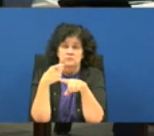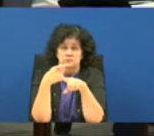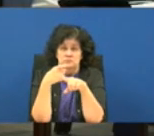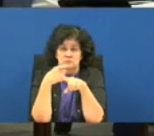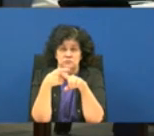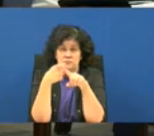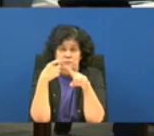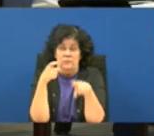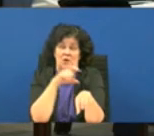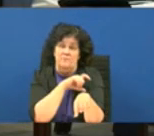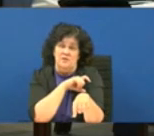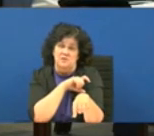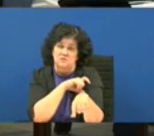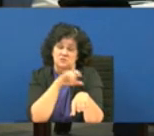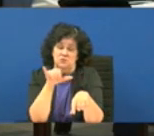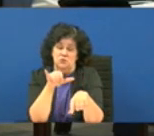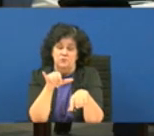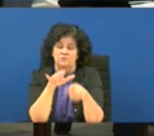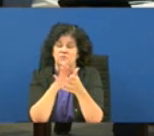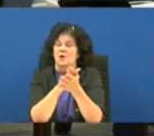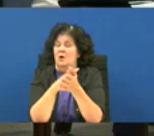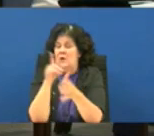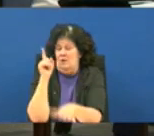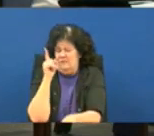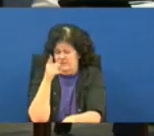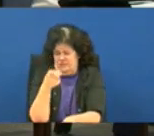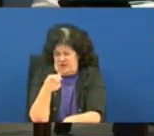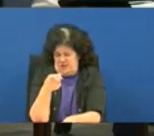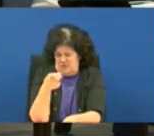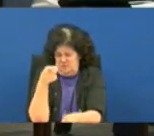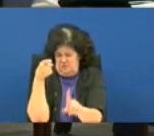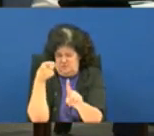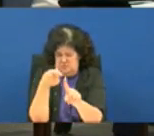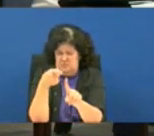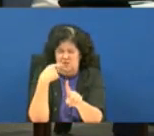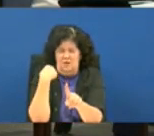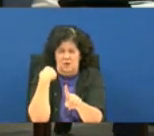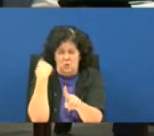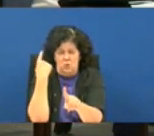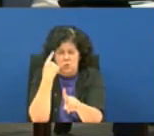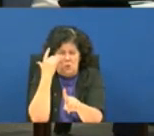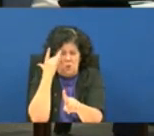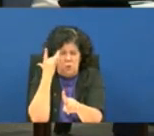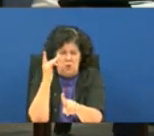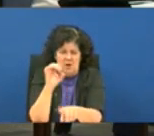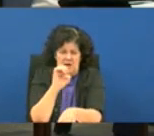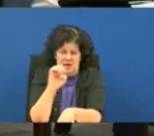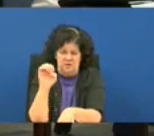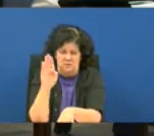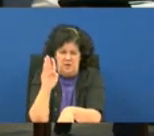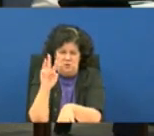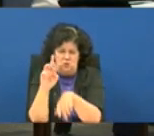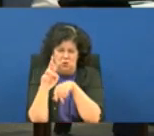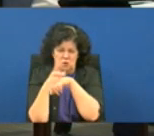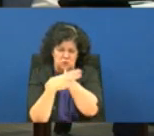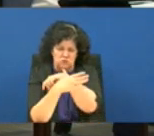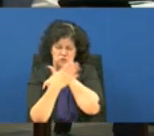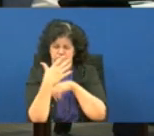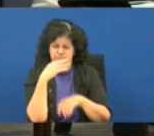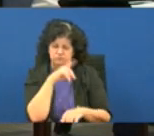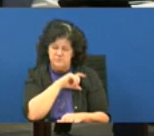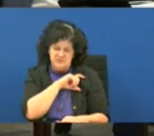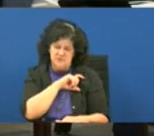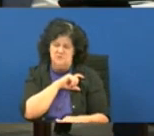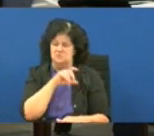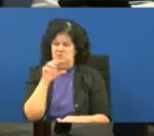as well see that's where i'm wondering why are our east baton rouge parish first responders or outside